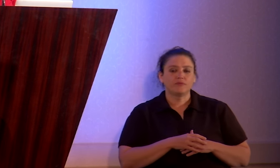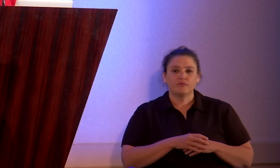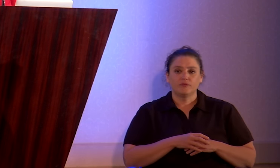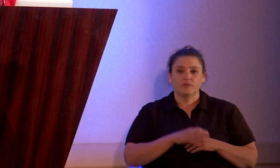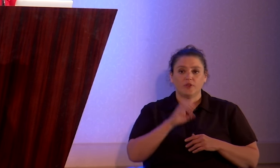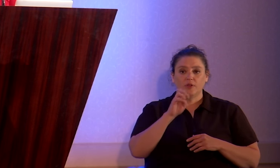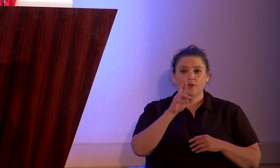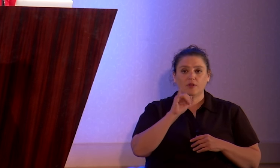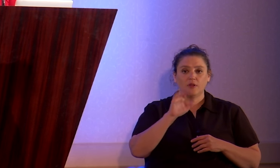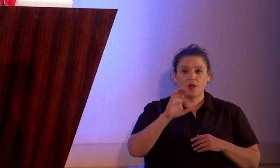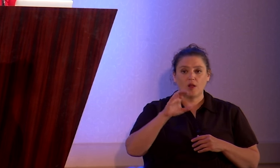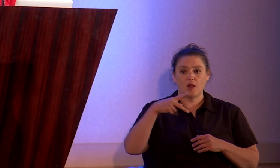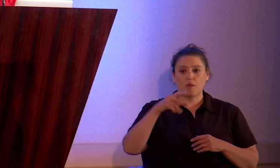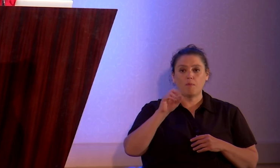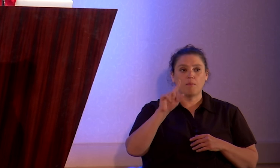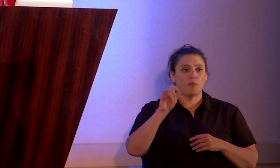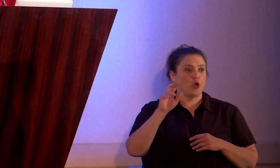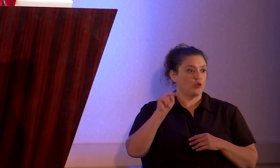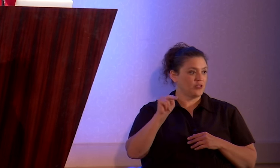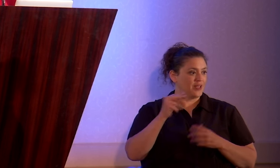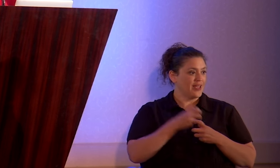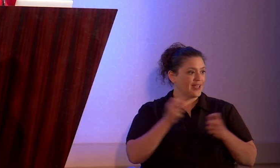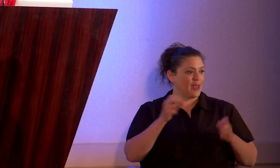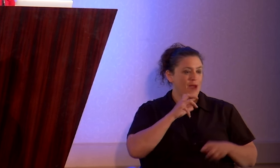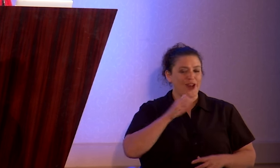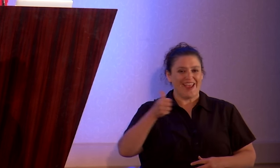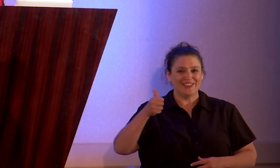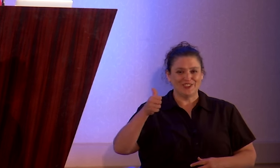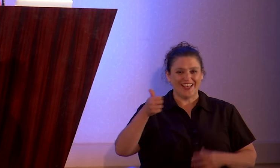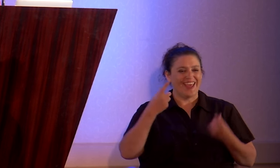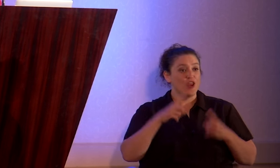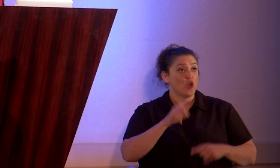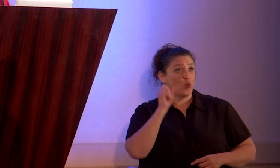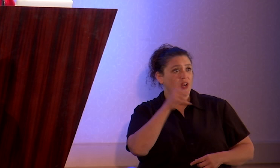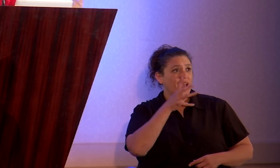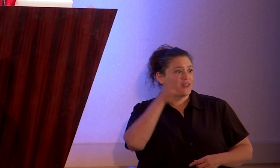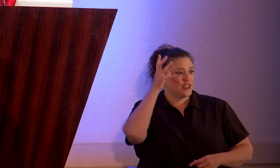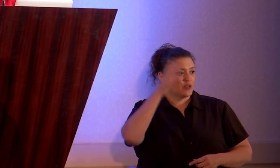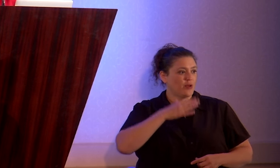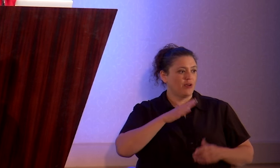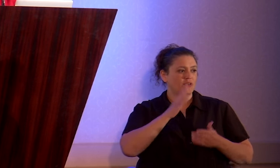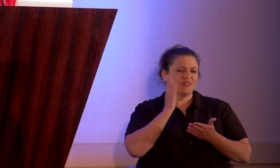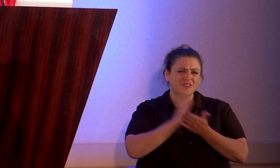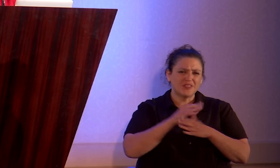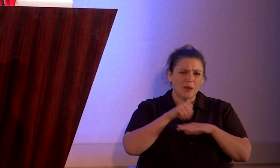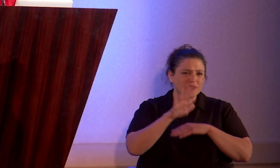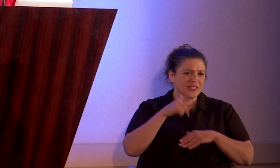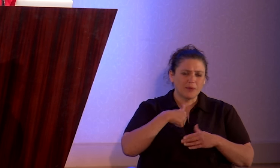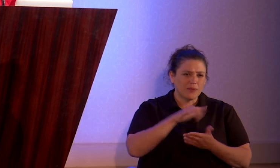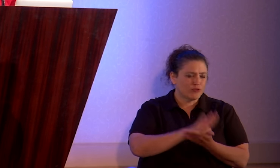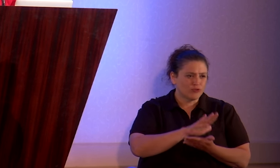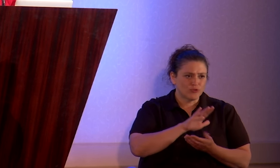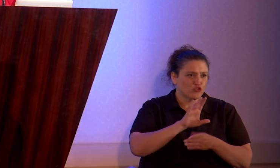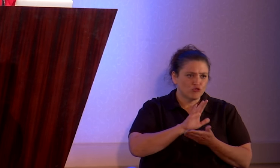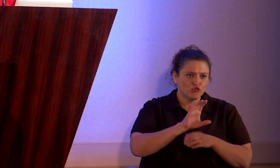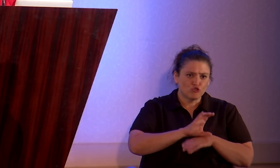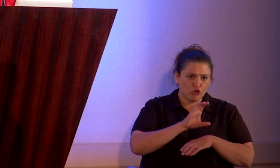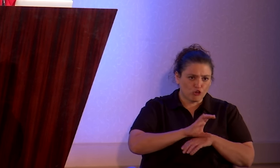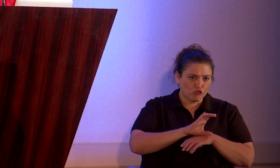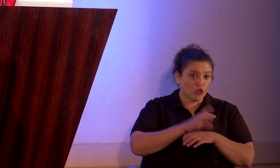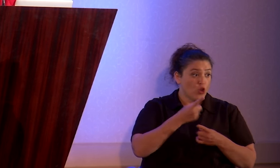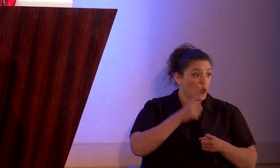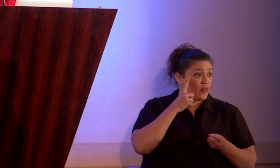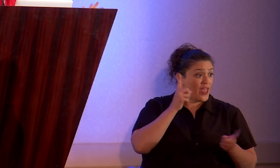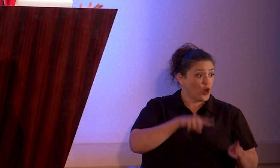Eric Paulson came out at age 10 when he asked his parents to stop sending him to church. When they agreed to his request,